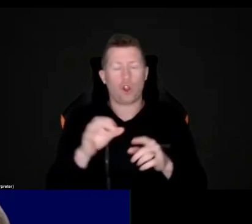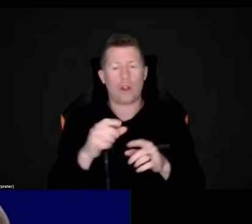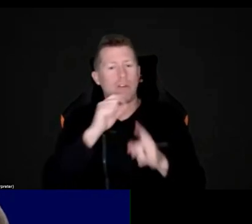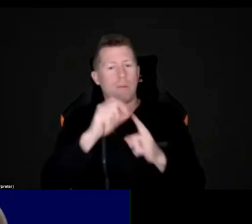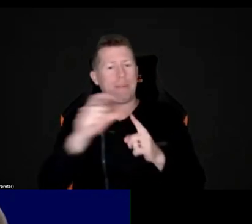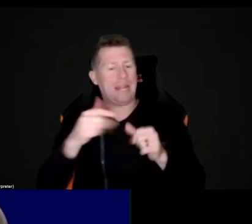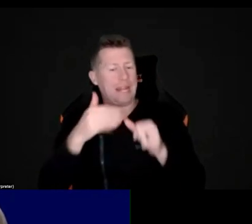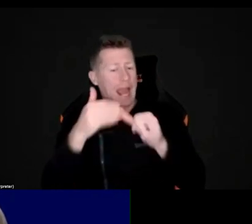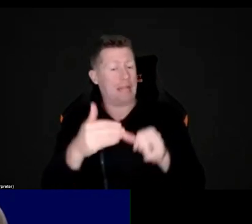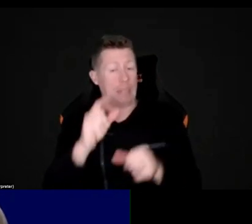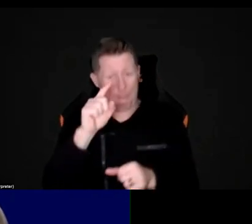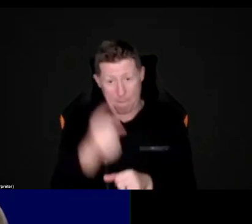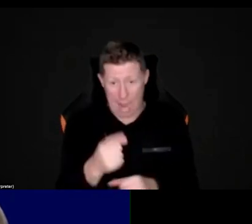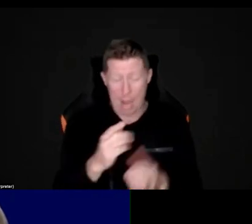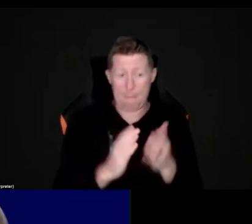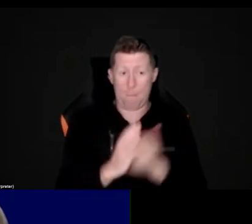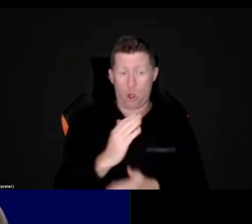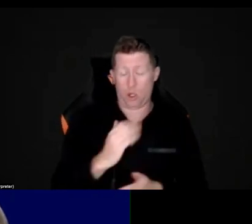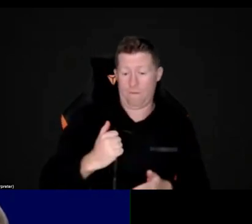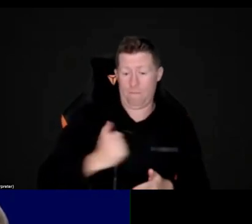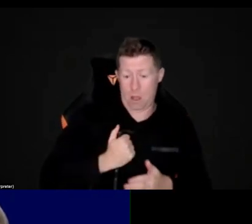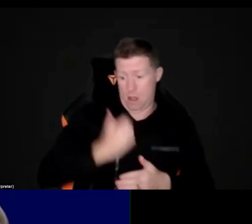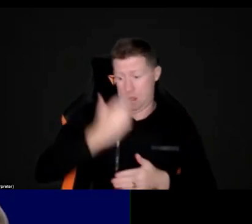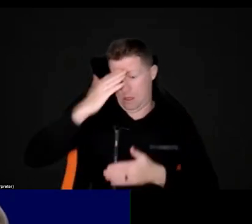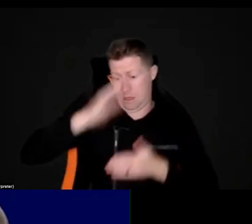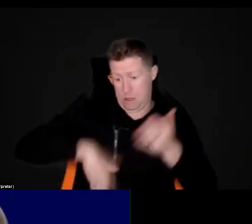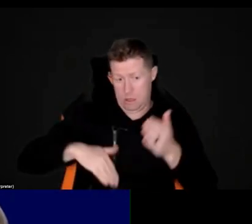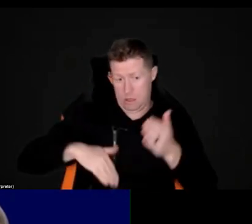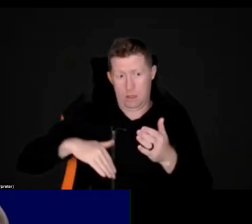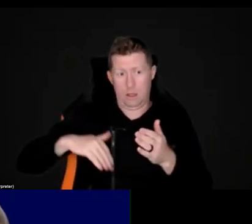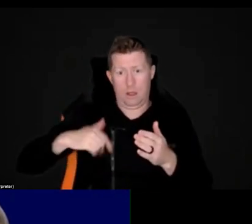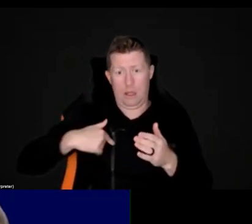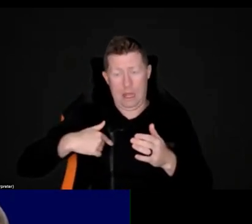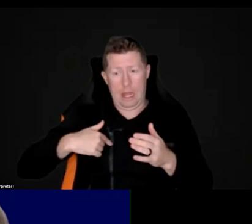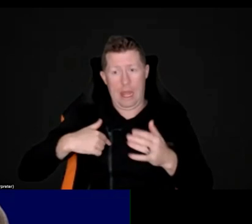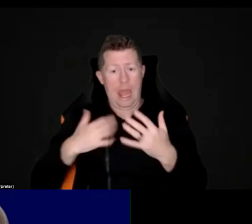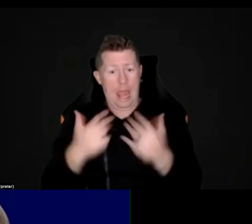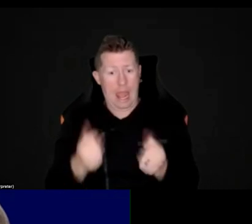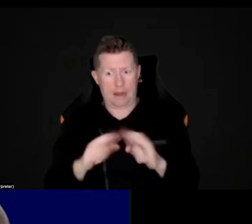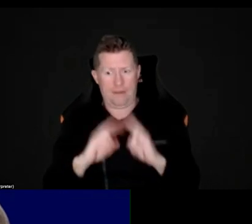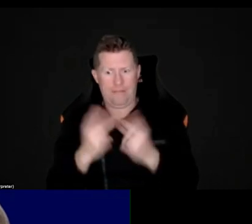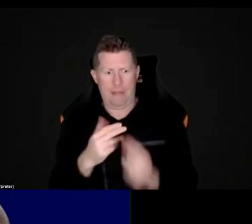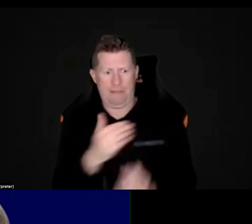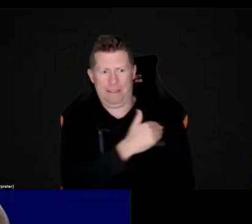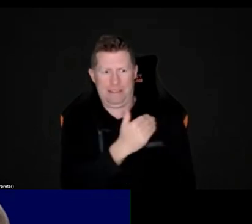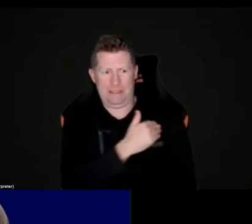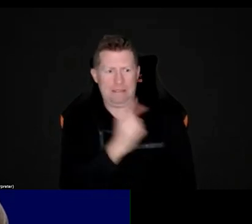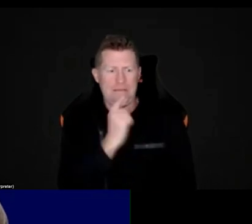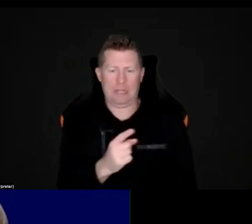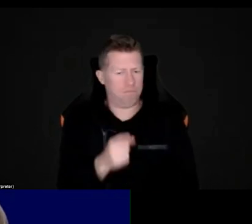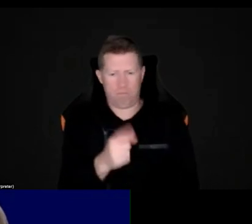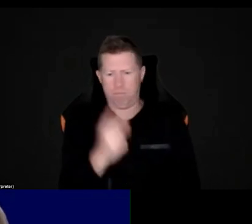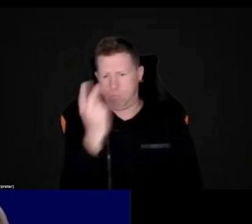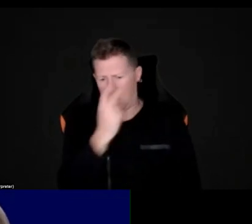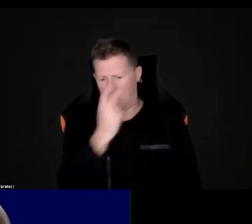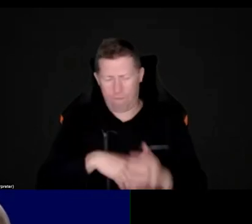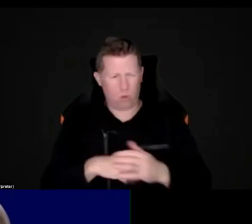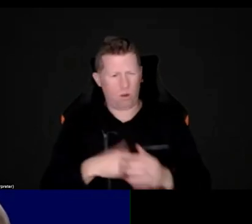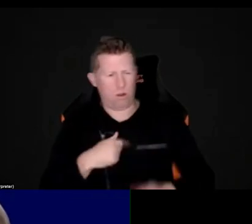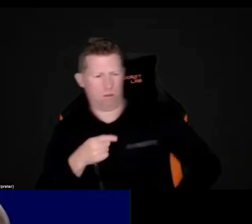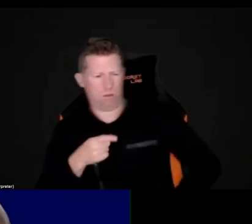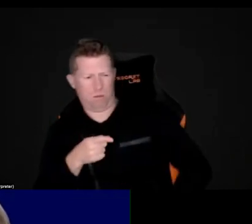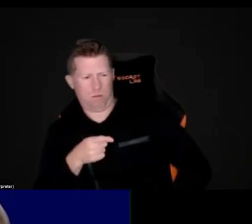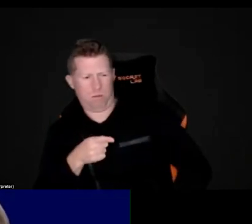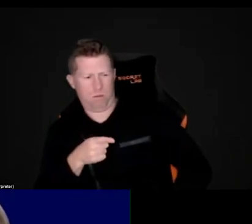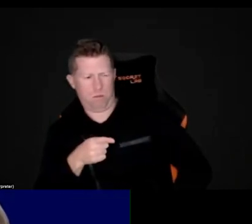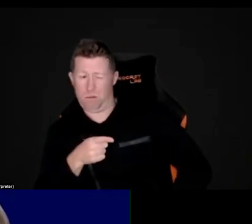because, because of my experience where I've very clearly had families say, no, there's no vision there. And